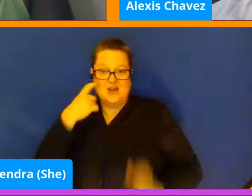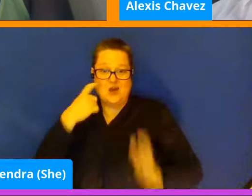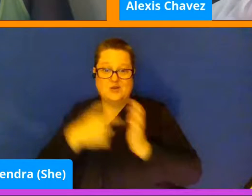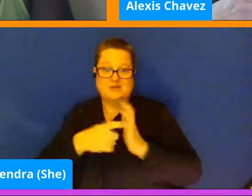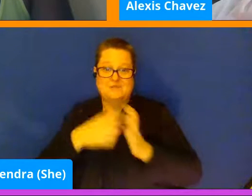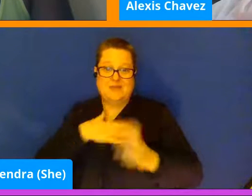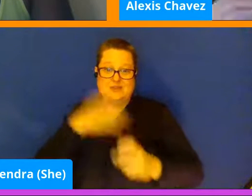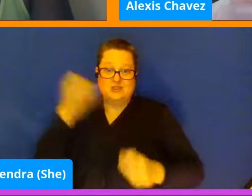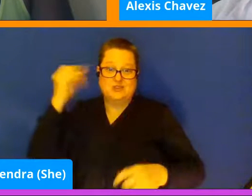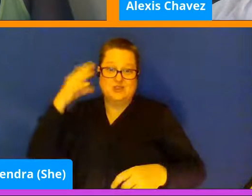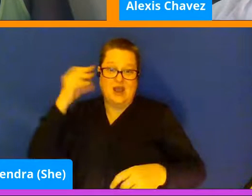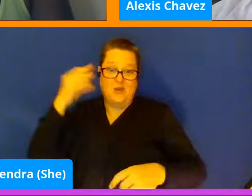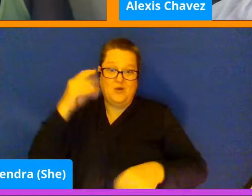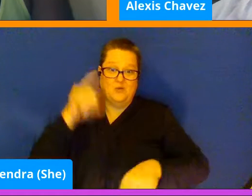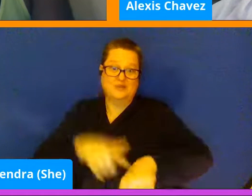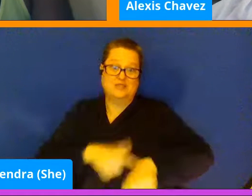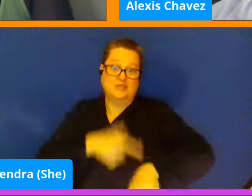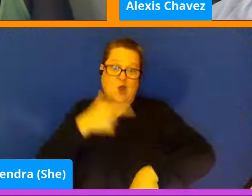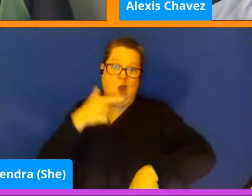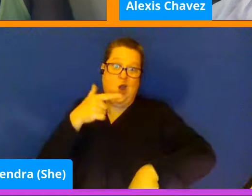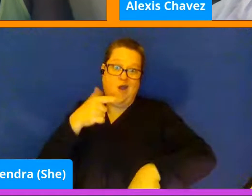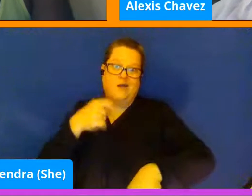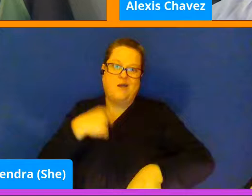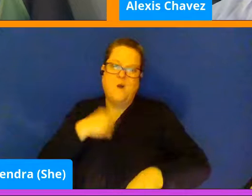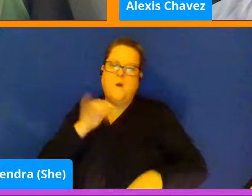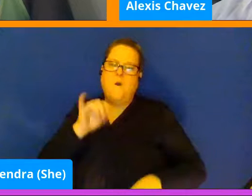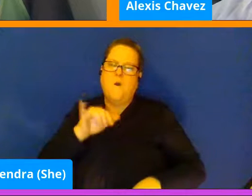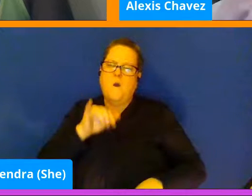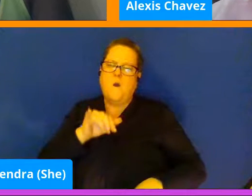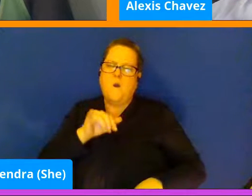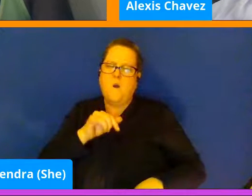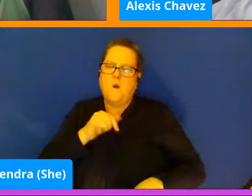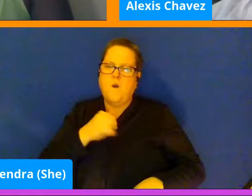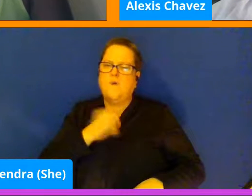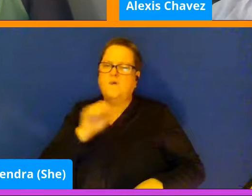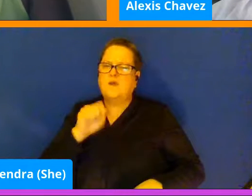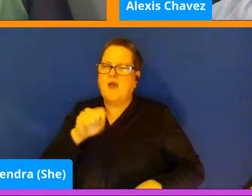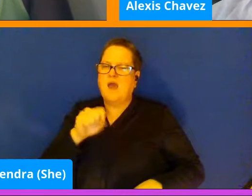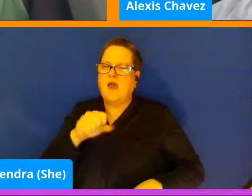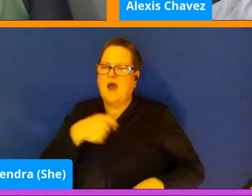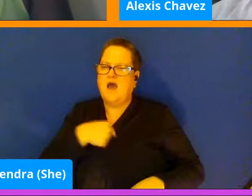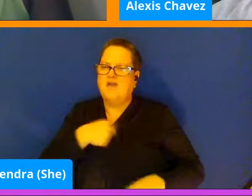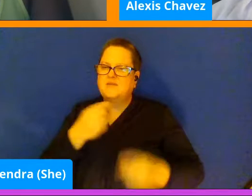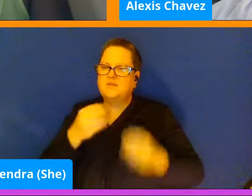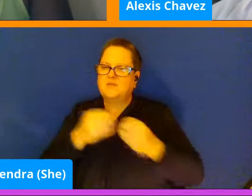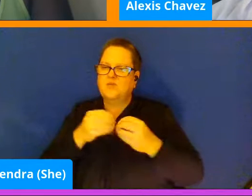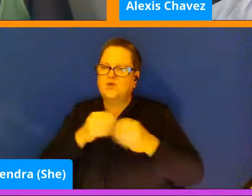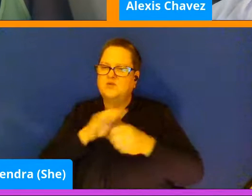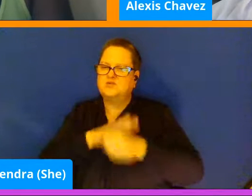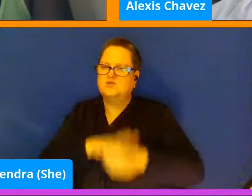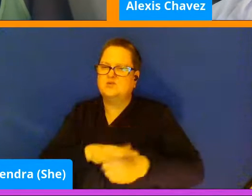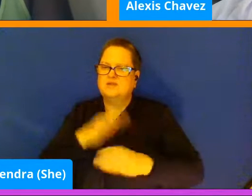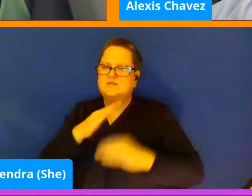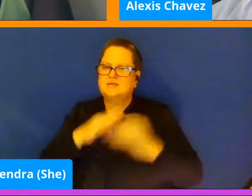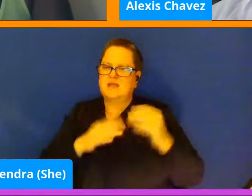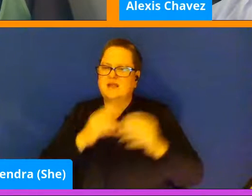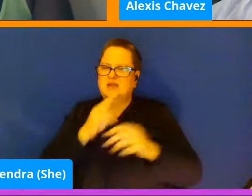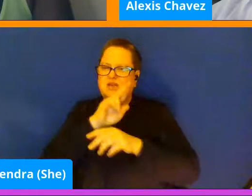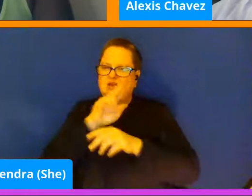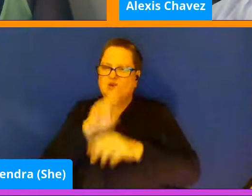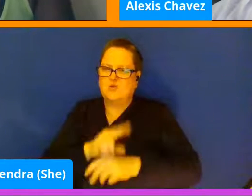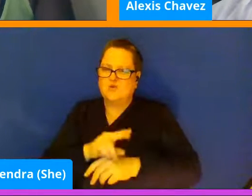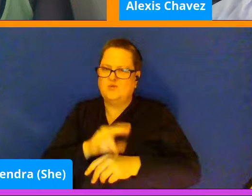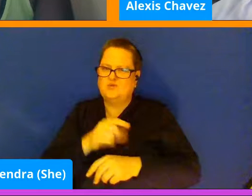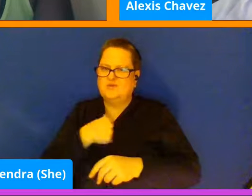something, then I say, oh, you know what? I think that I've been more stressed than, I think I've been more stressed than usual. I didn't even really realize